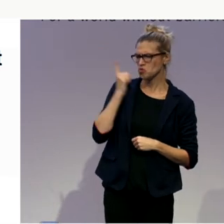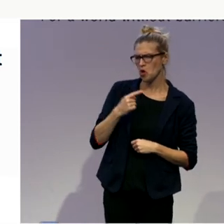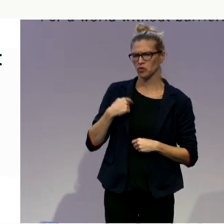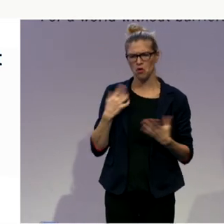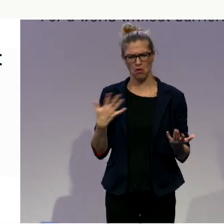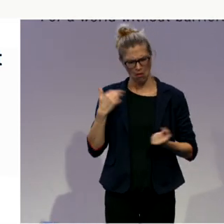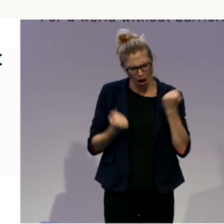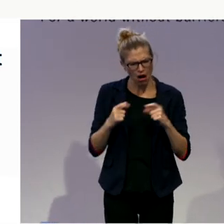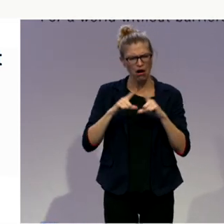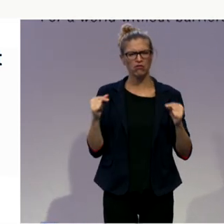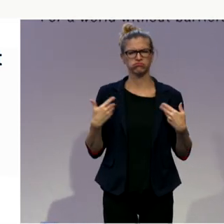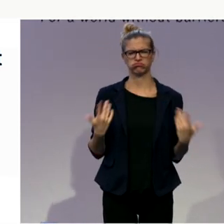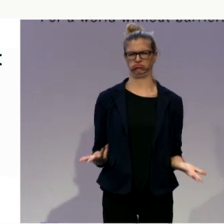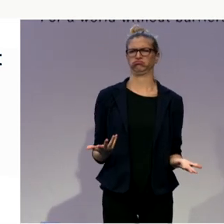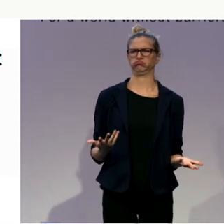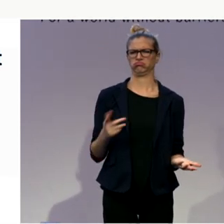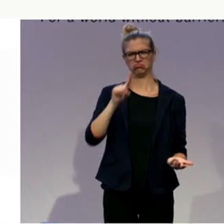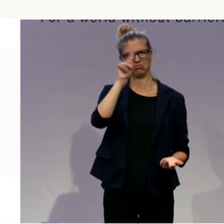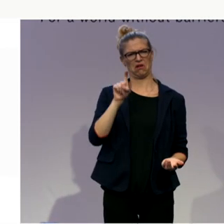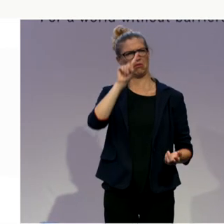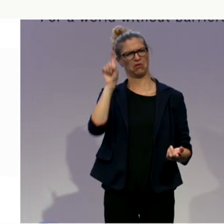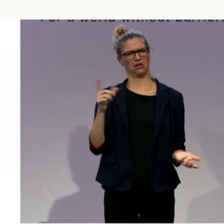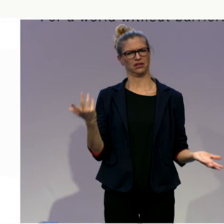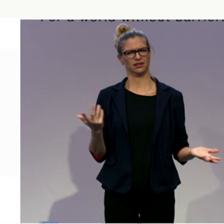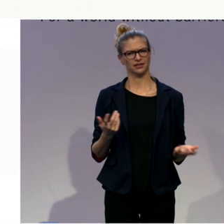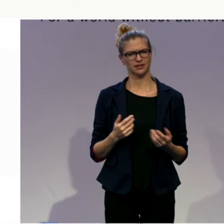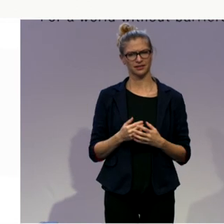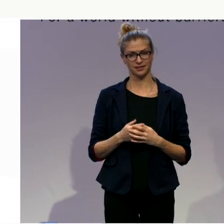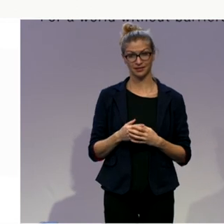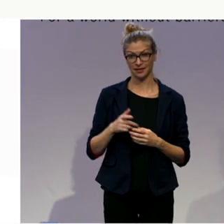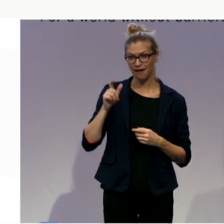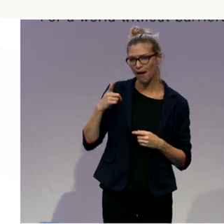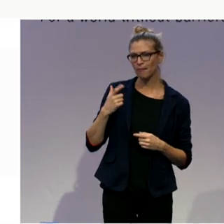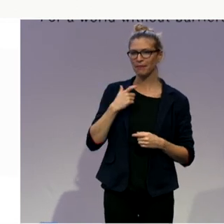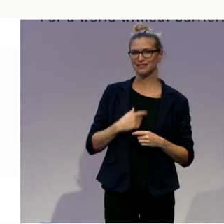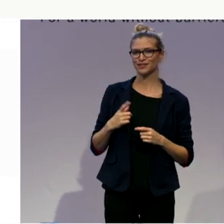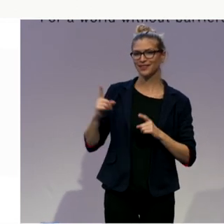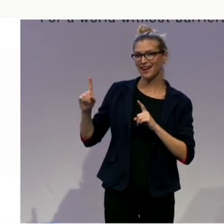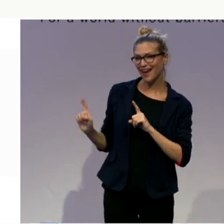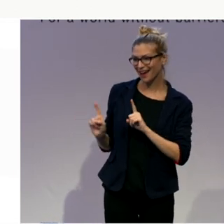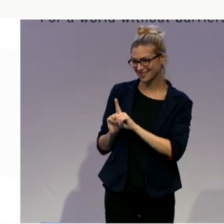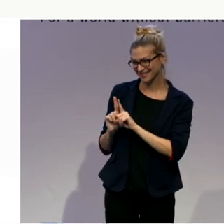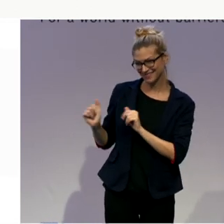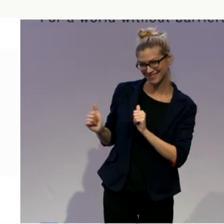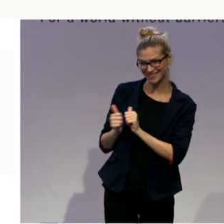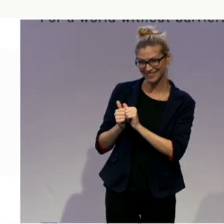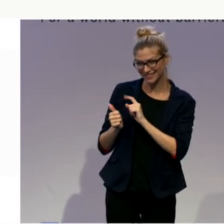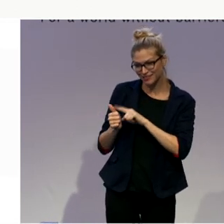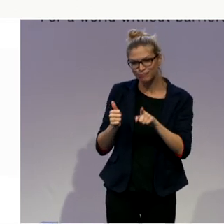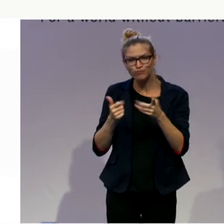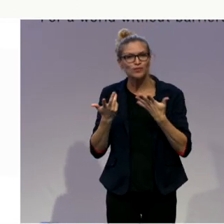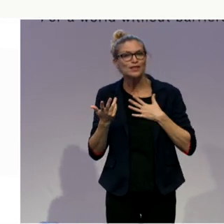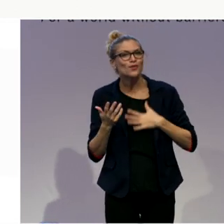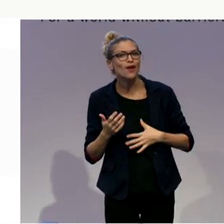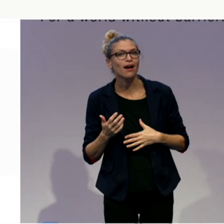And now they are meeting this kind guy, Germain, there and they are trying to get encouragement and to change the mind of the parents.